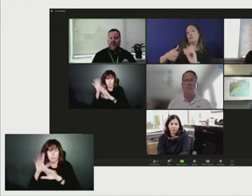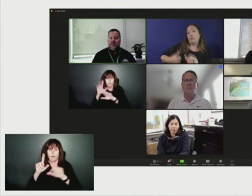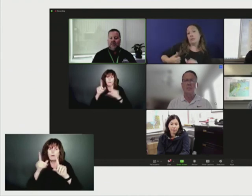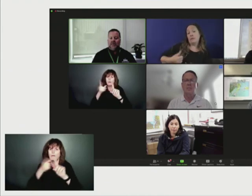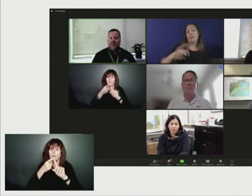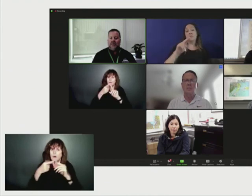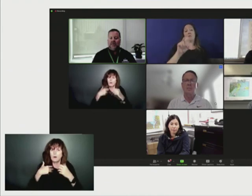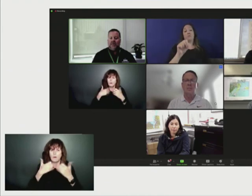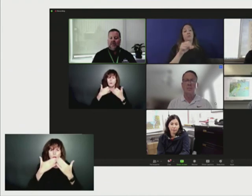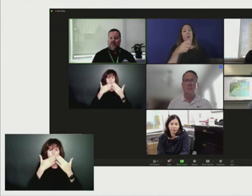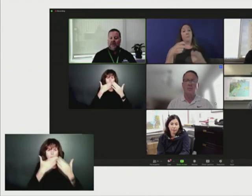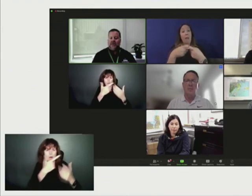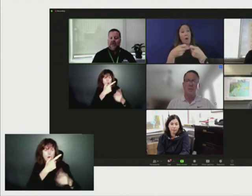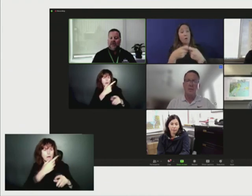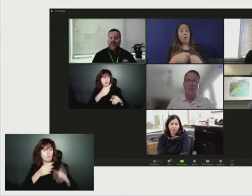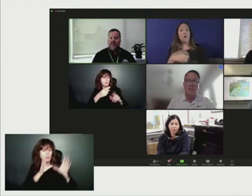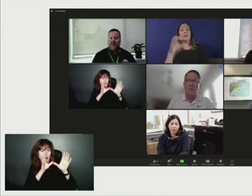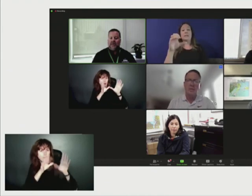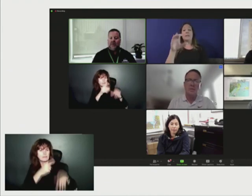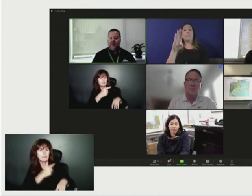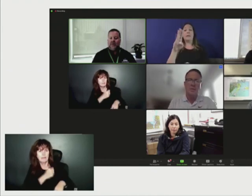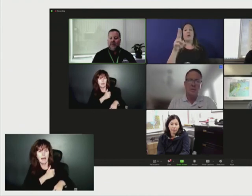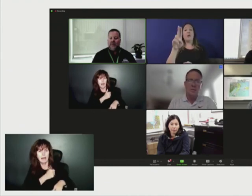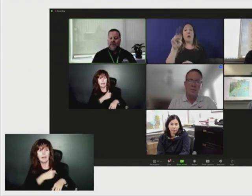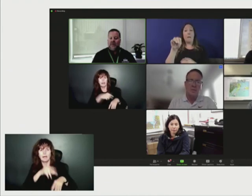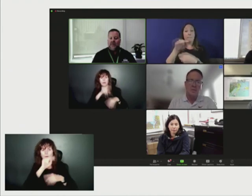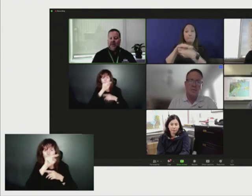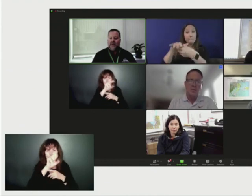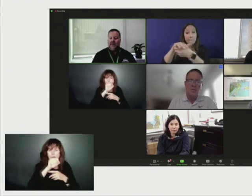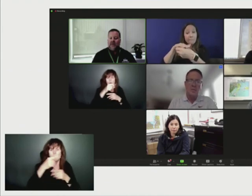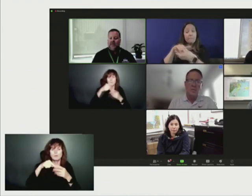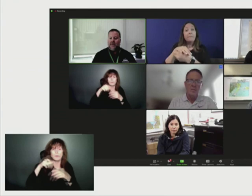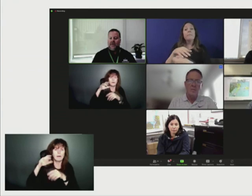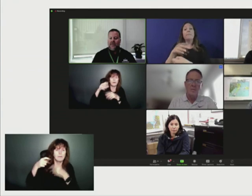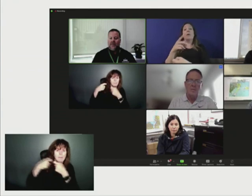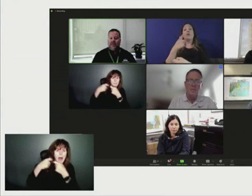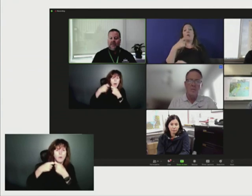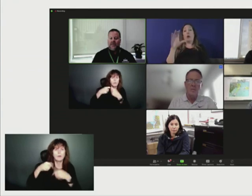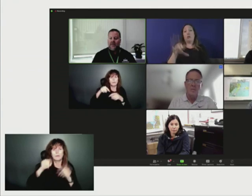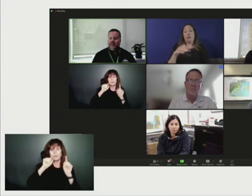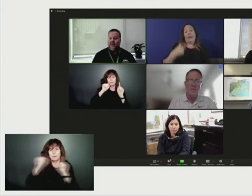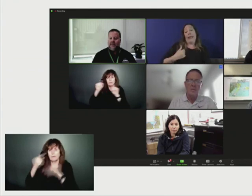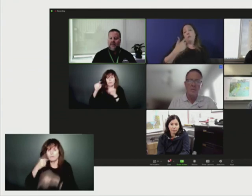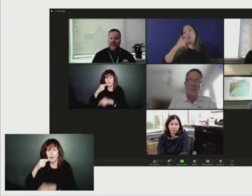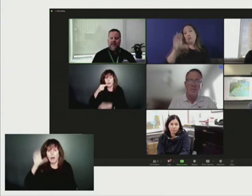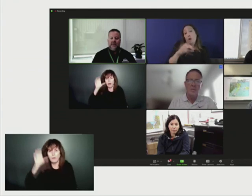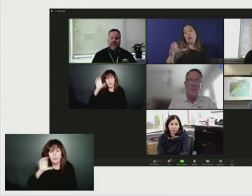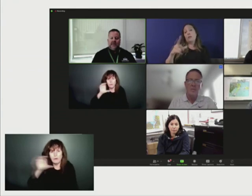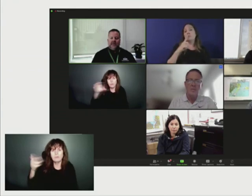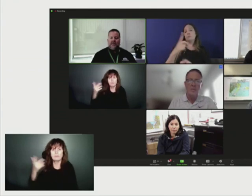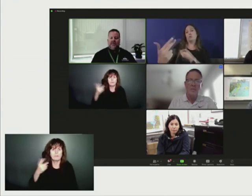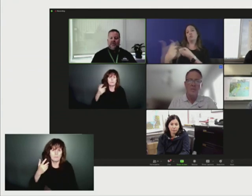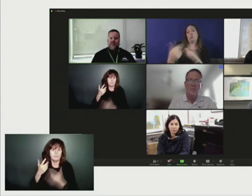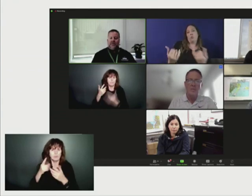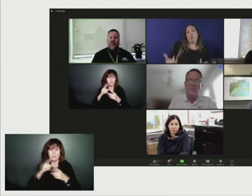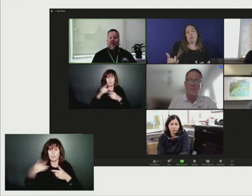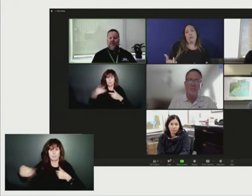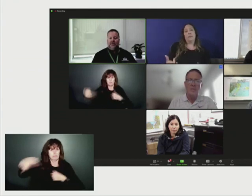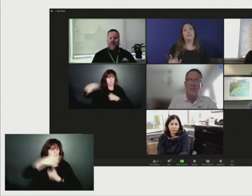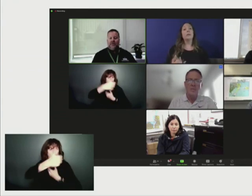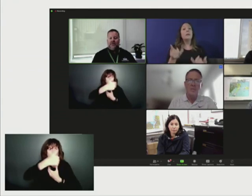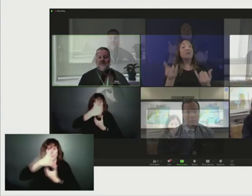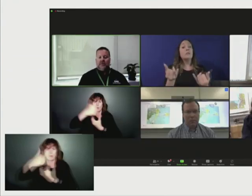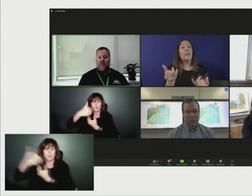Department of Public Works, Cape Breton Regional Municipality, and the Canadian Red Cross for taking the time today to join us in this update. These are just a few of the